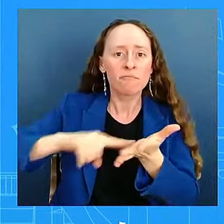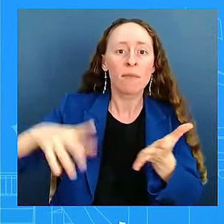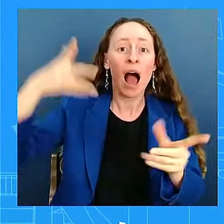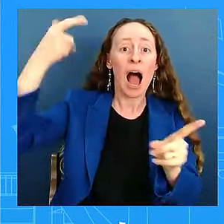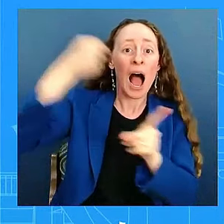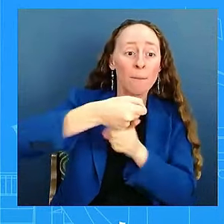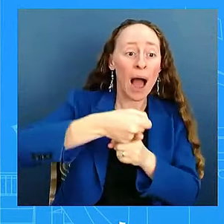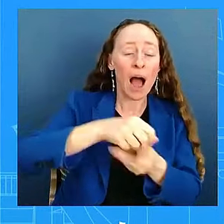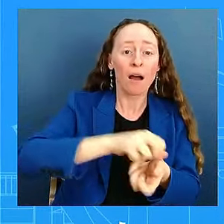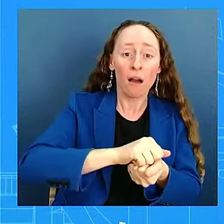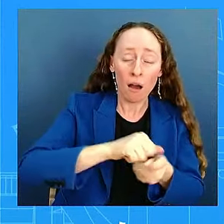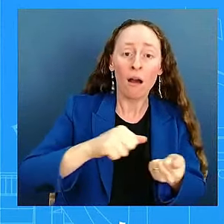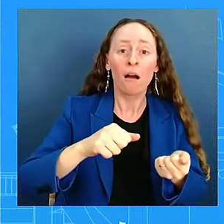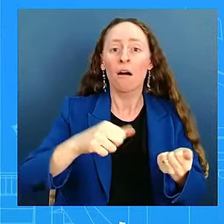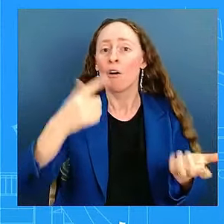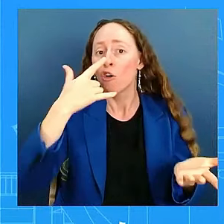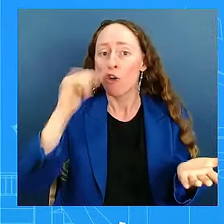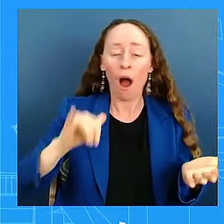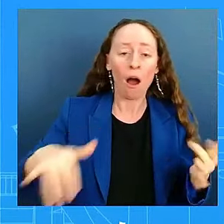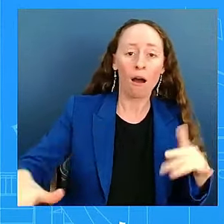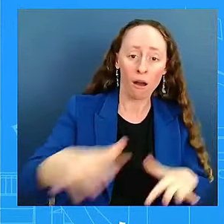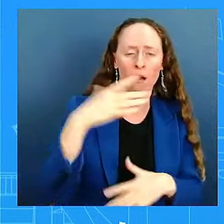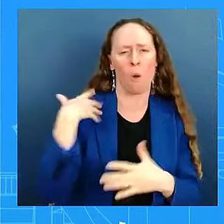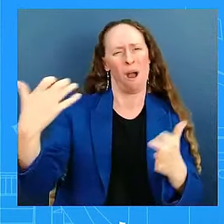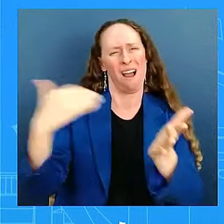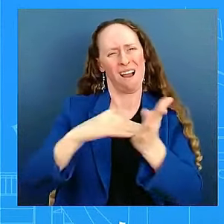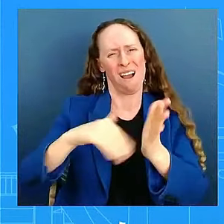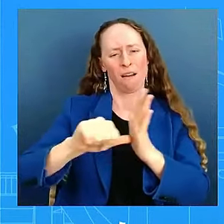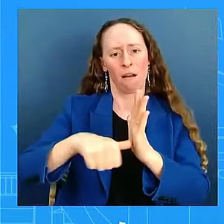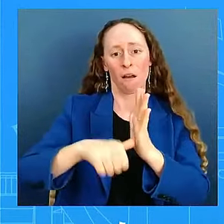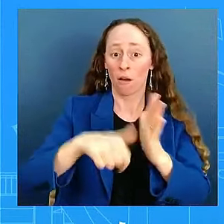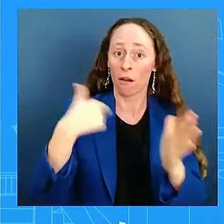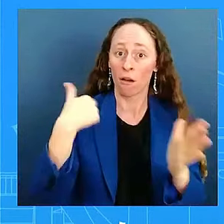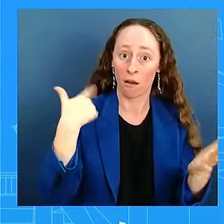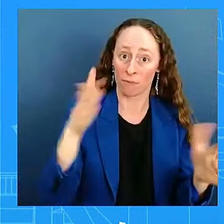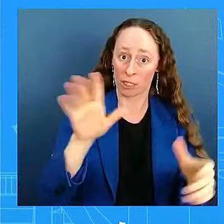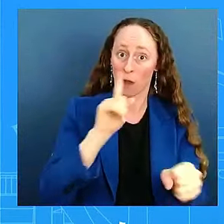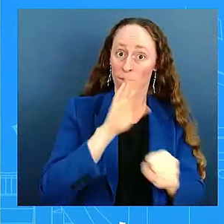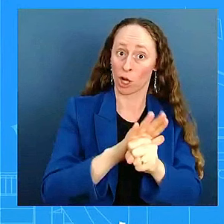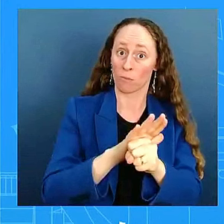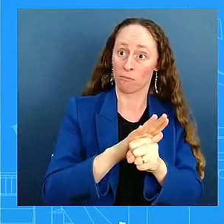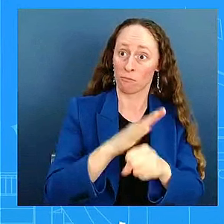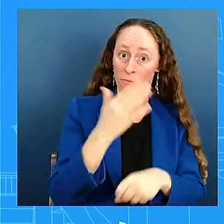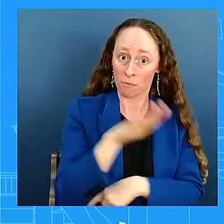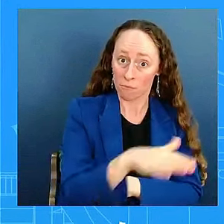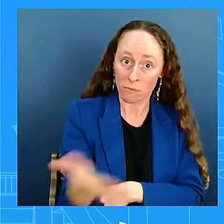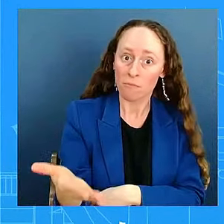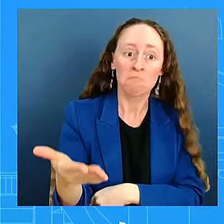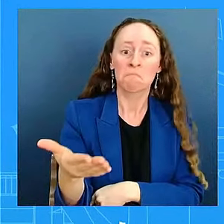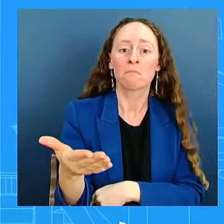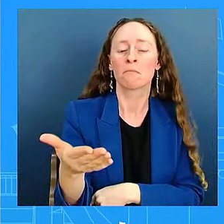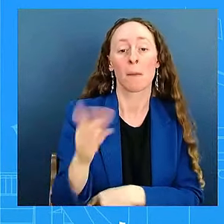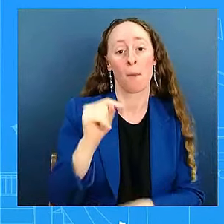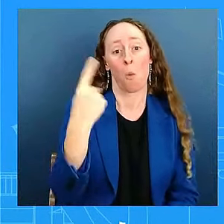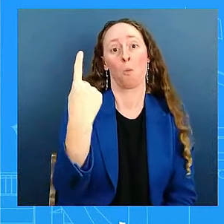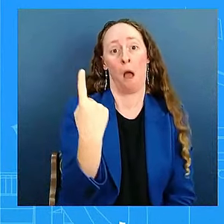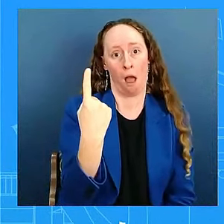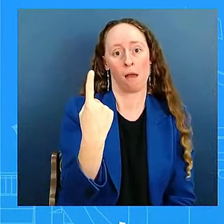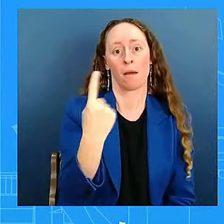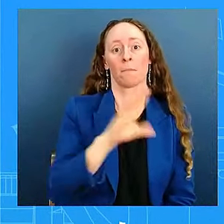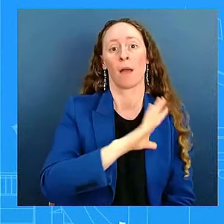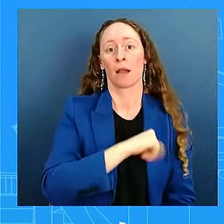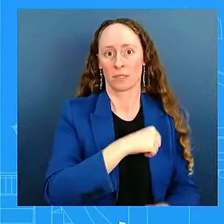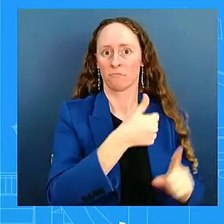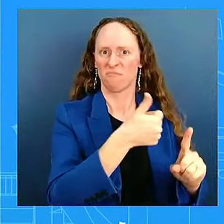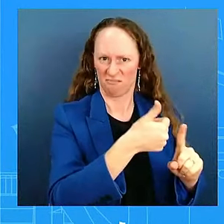we do not know of any deaths in Israel. We are tracking the reported death of a Palestinian civilian in Jericho in the West Bank.